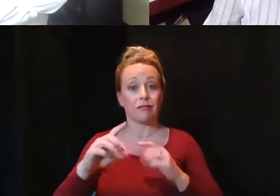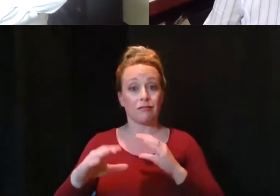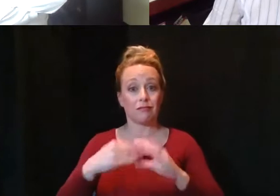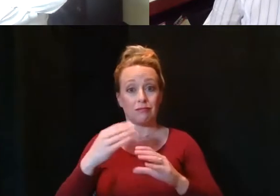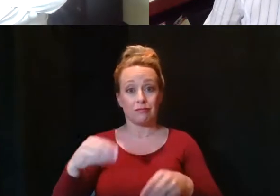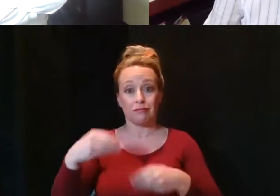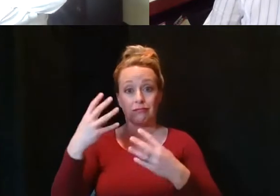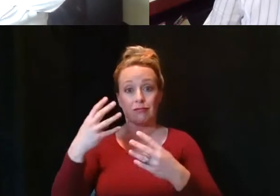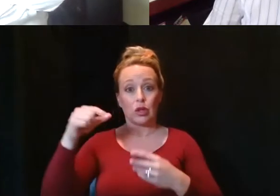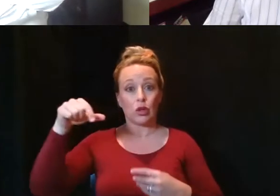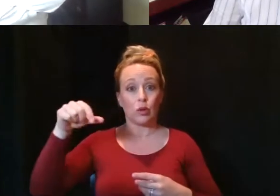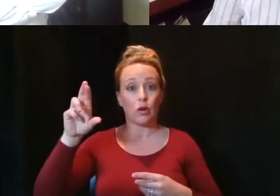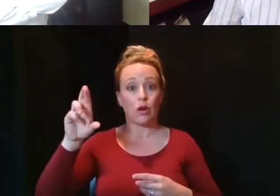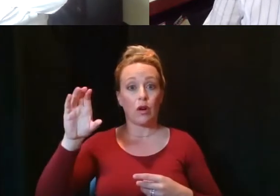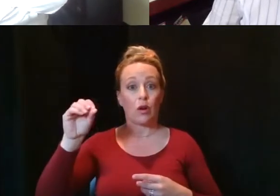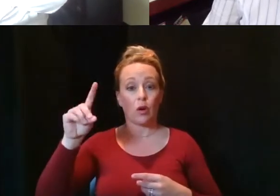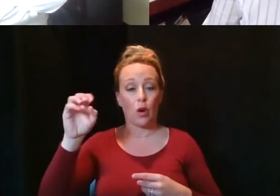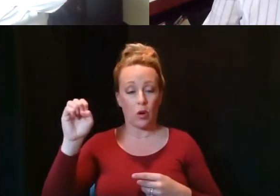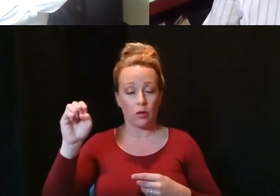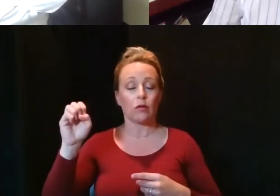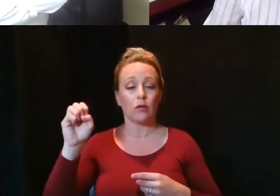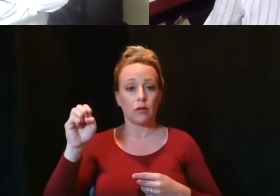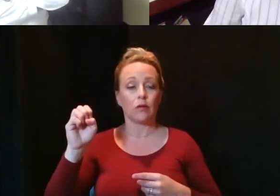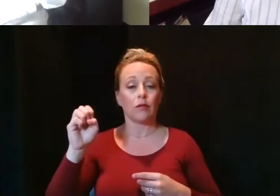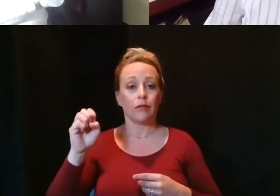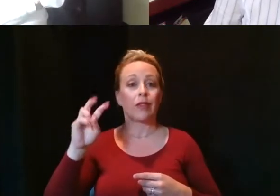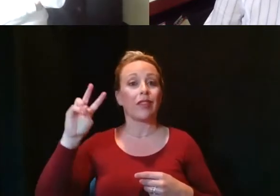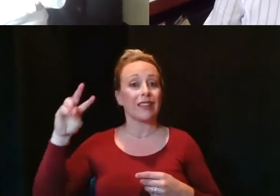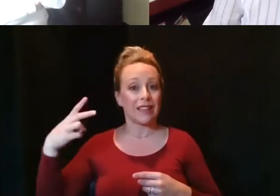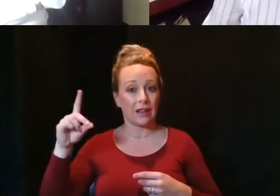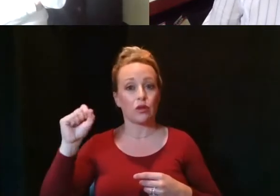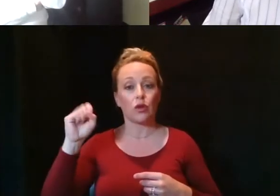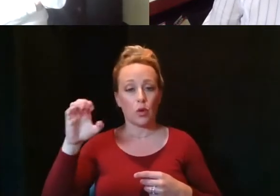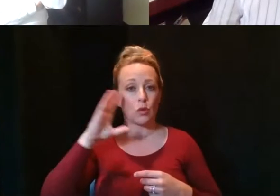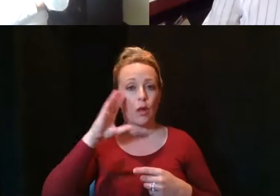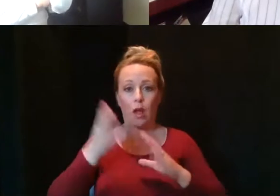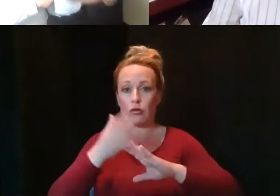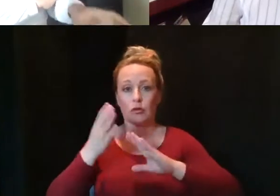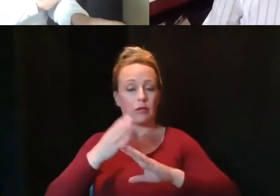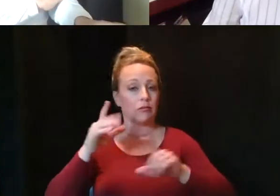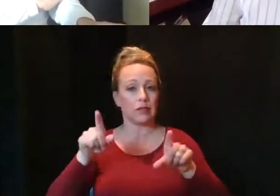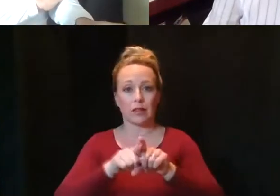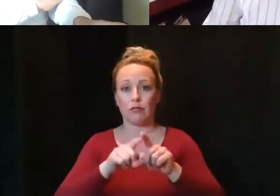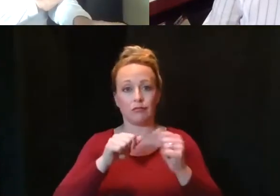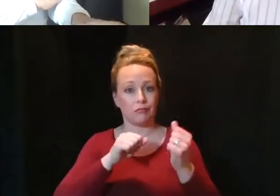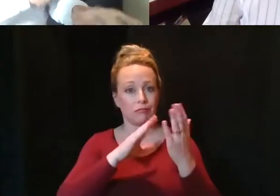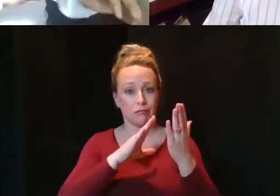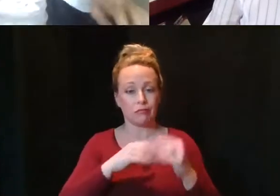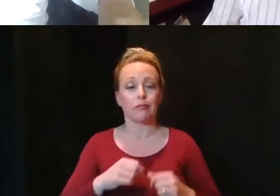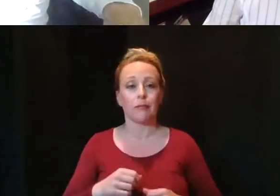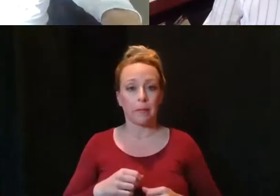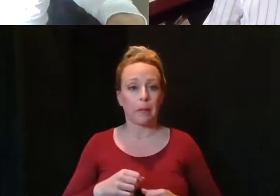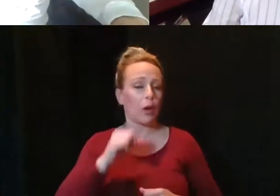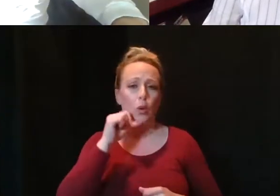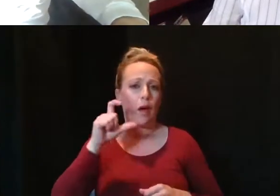same day for your second dose, the same way, excuse me, for your second dose. You do not have to get your second dose at the Camden